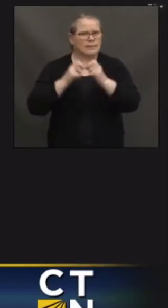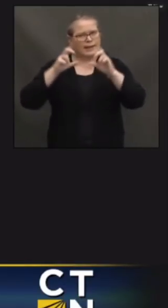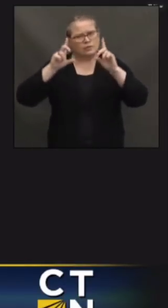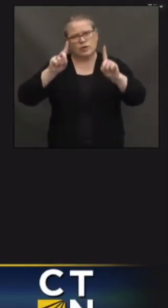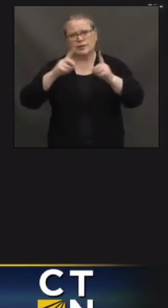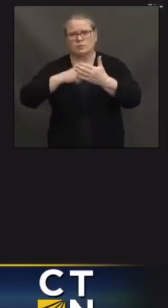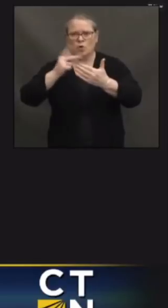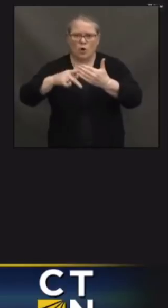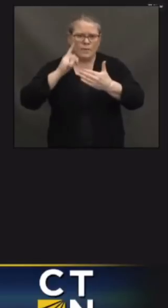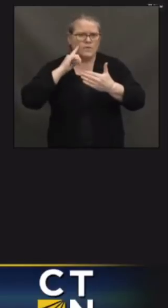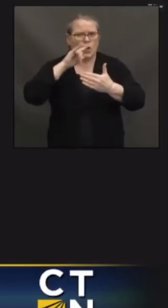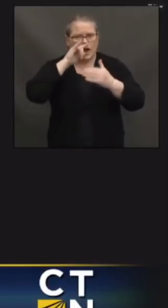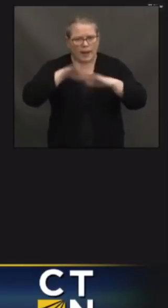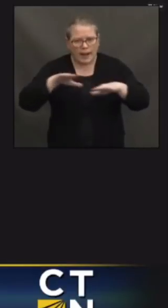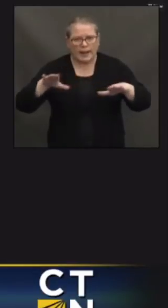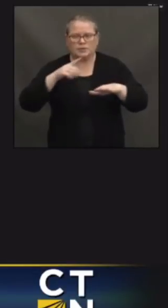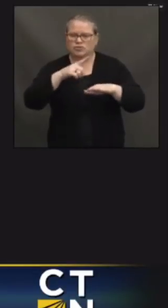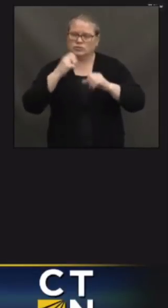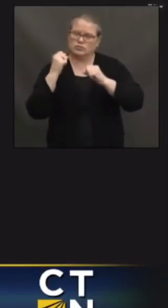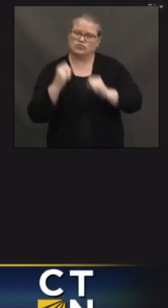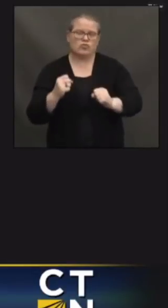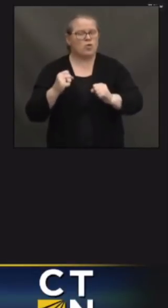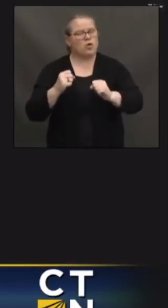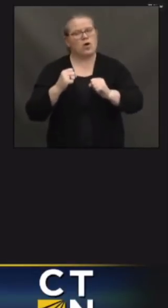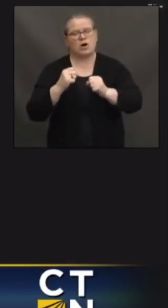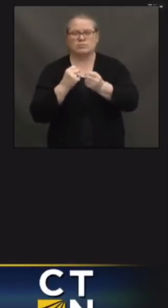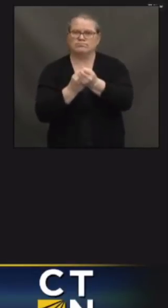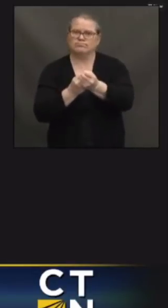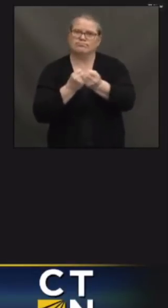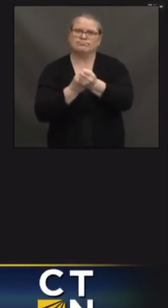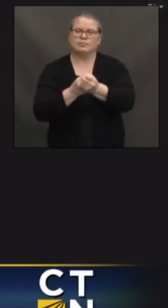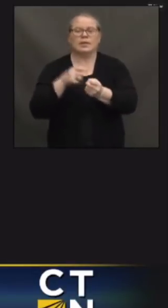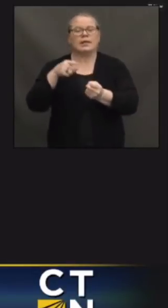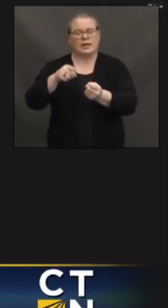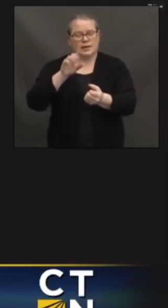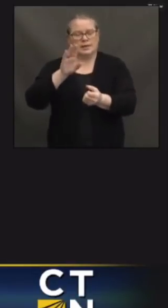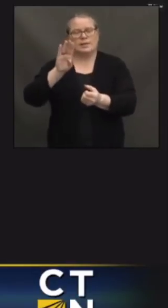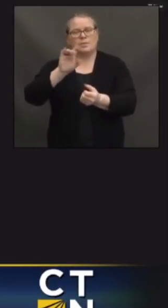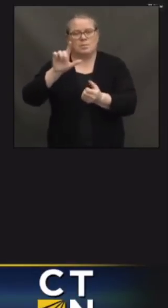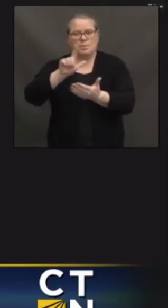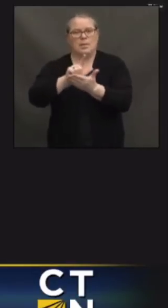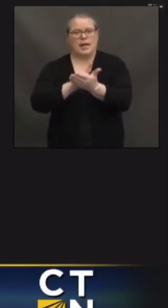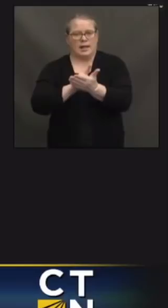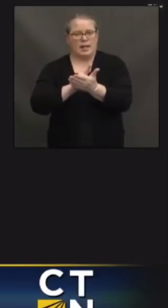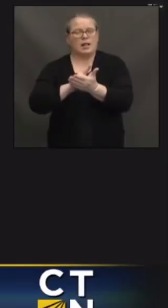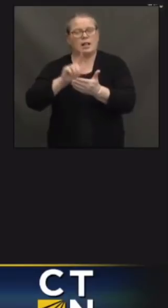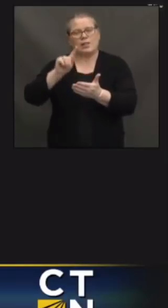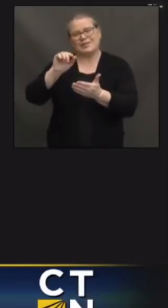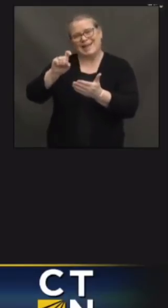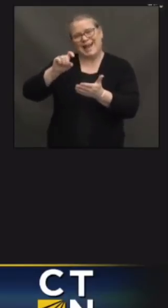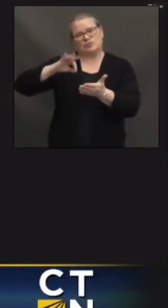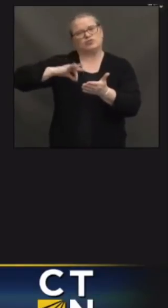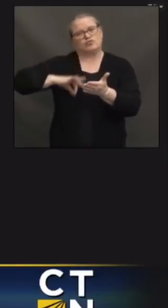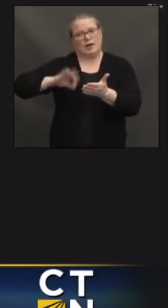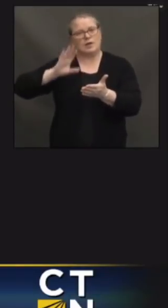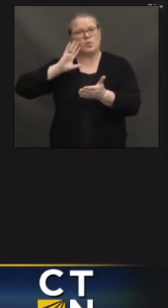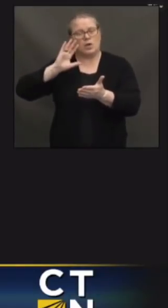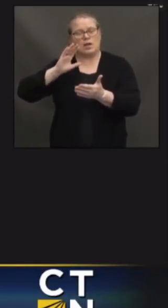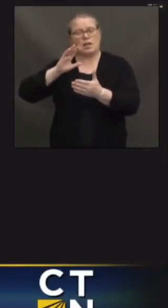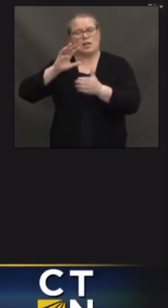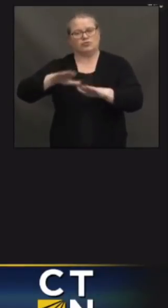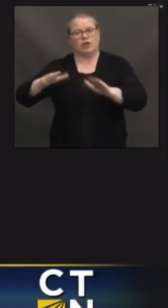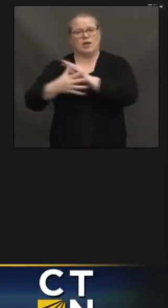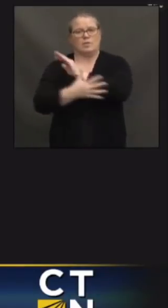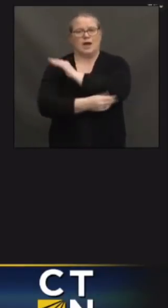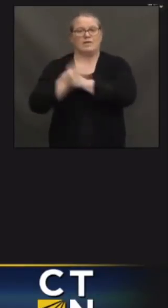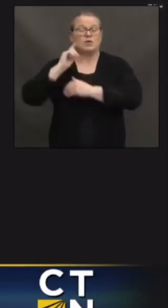that. This bill, by expanding the Child Tax Credit, will reduce child poverty in this country by